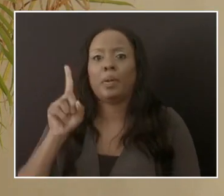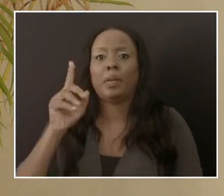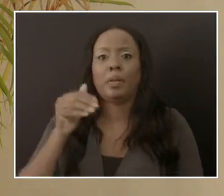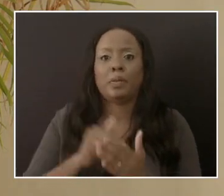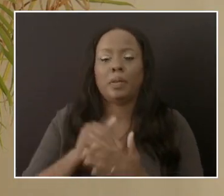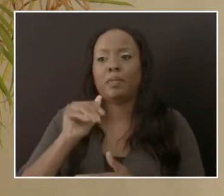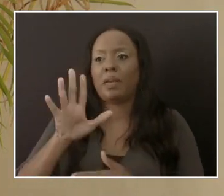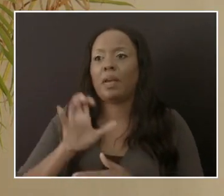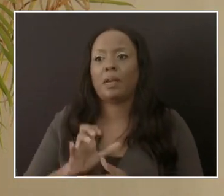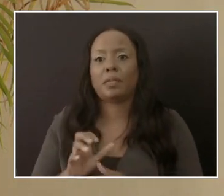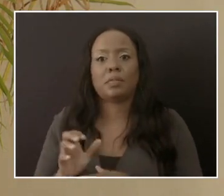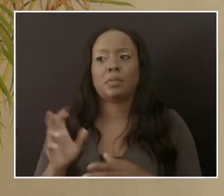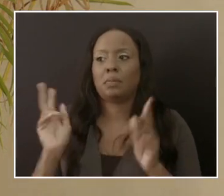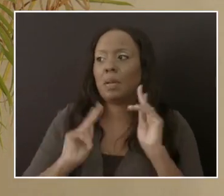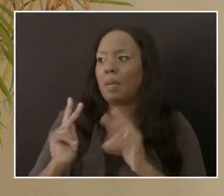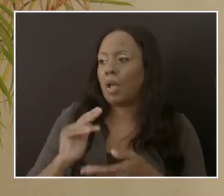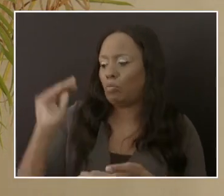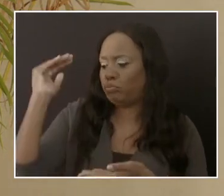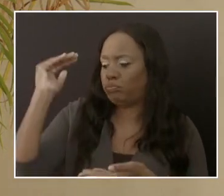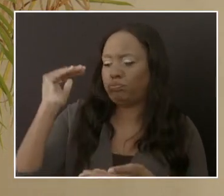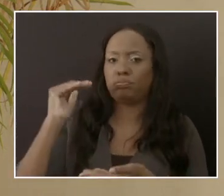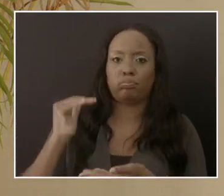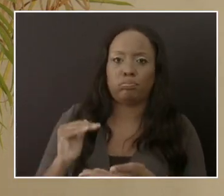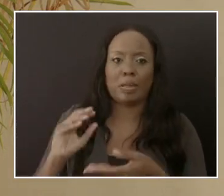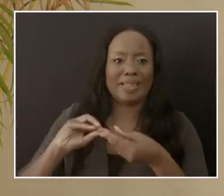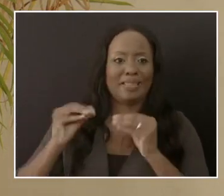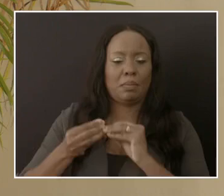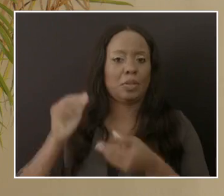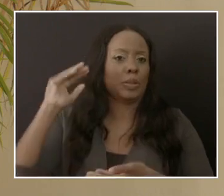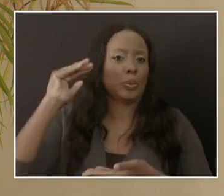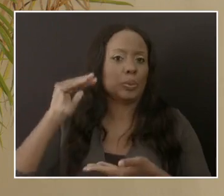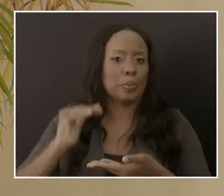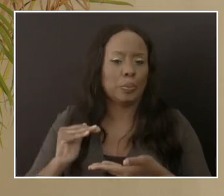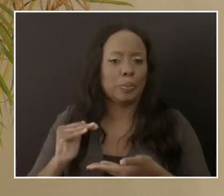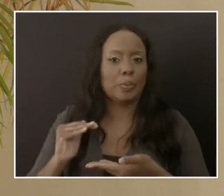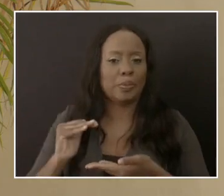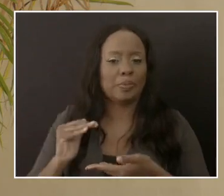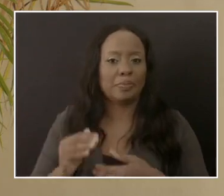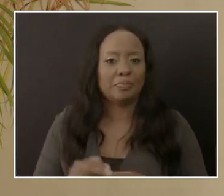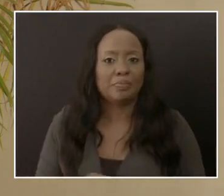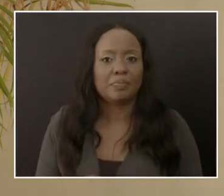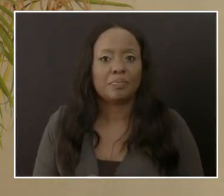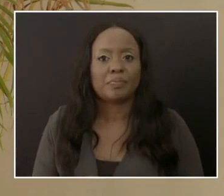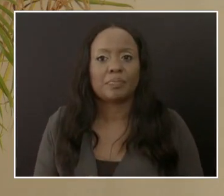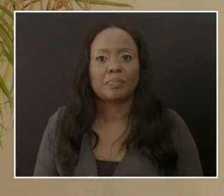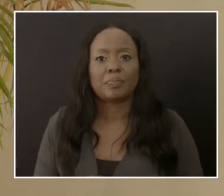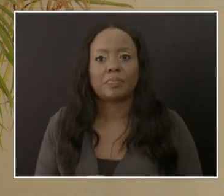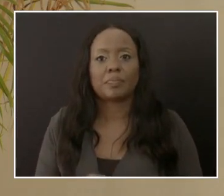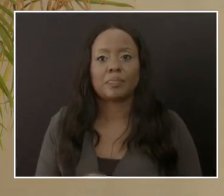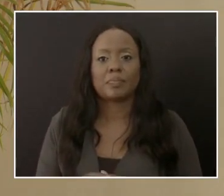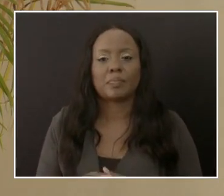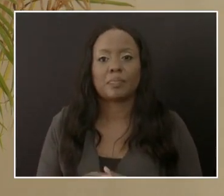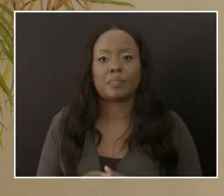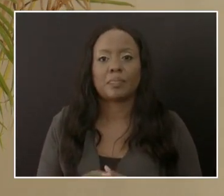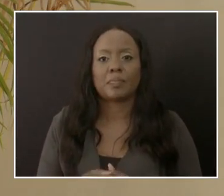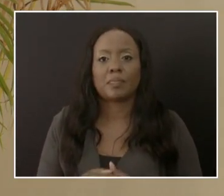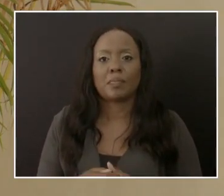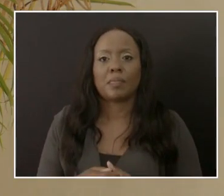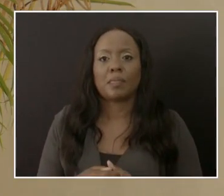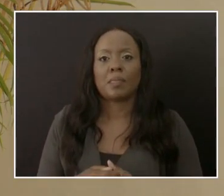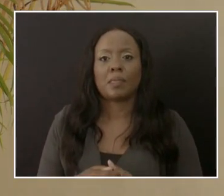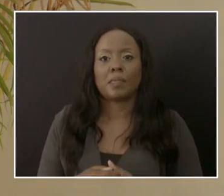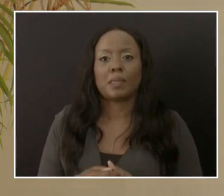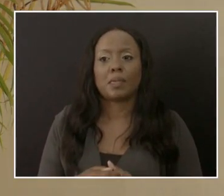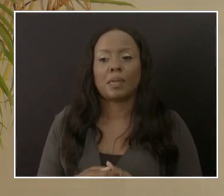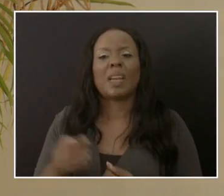forward for testing has decreased a bit. And I think that may be reflective in terms of what is